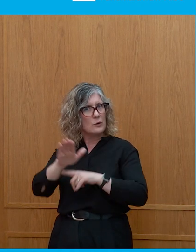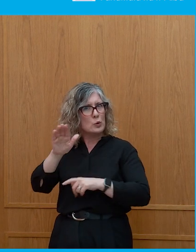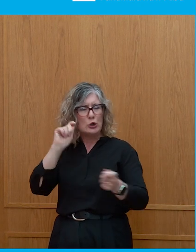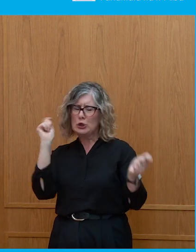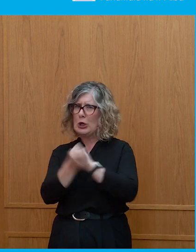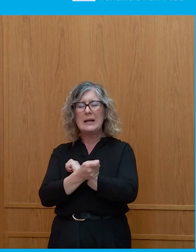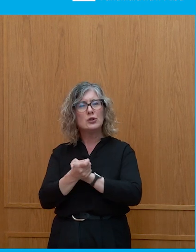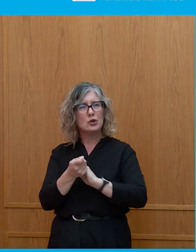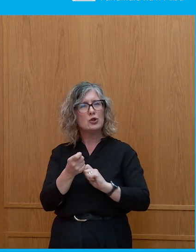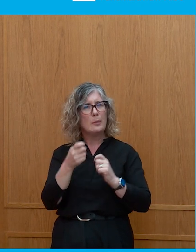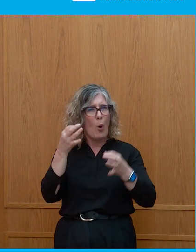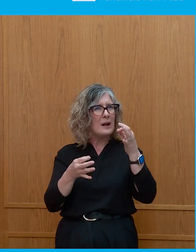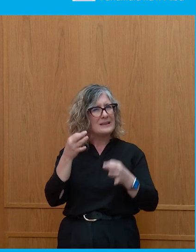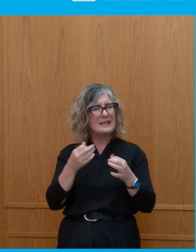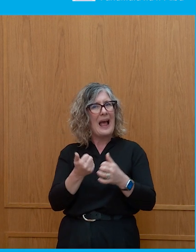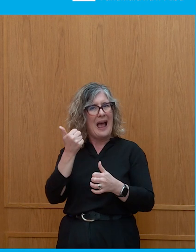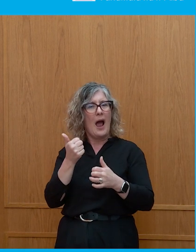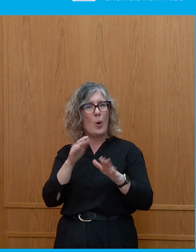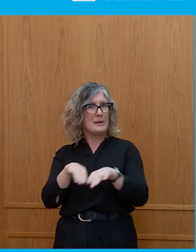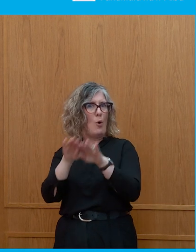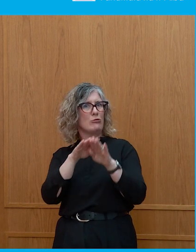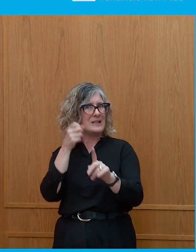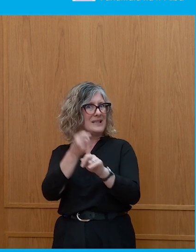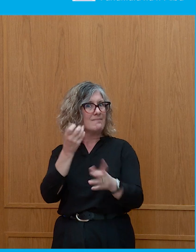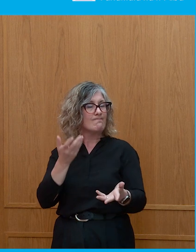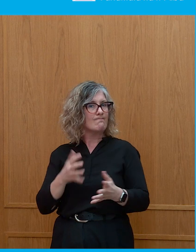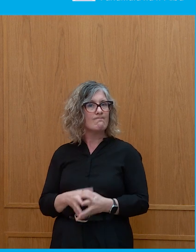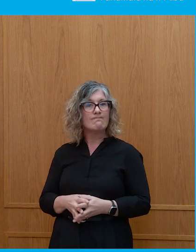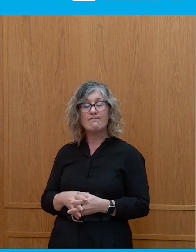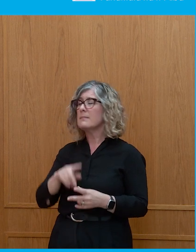is organized in democracies in the future. And the gentleman in front.